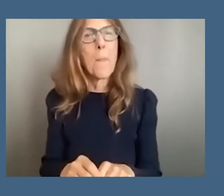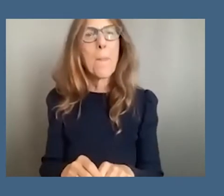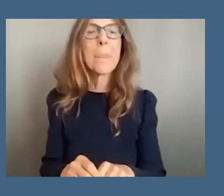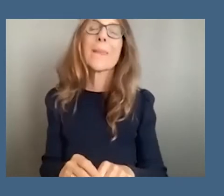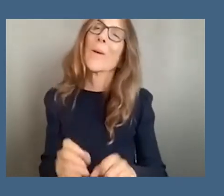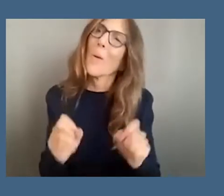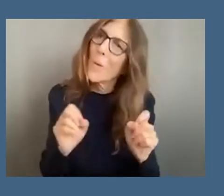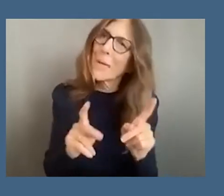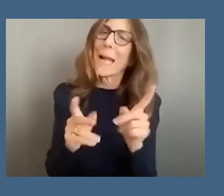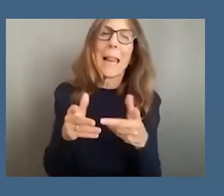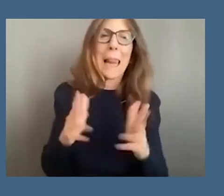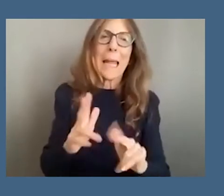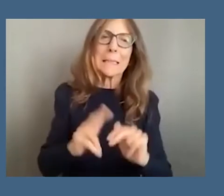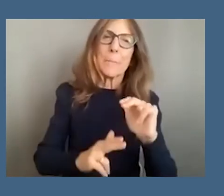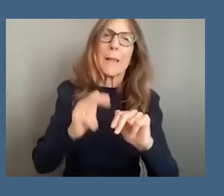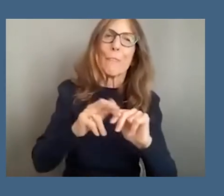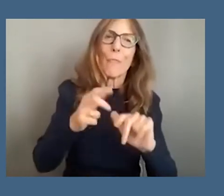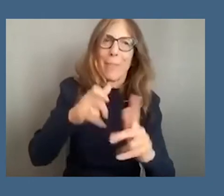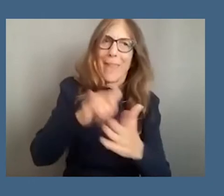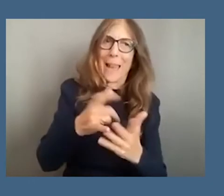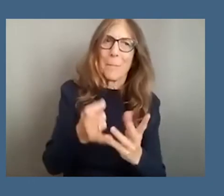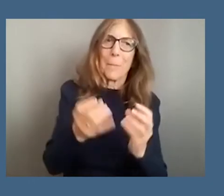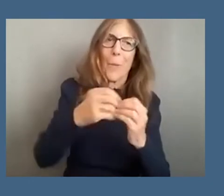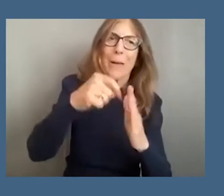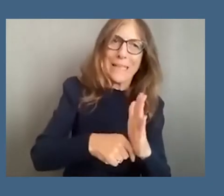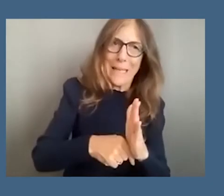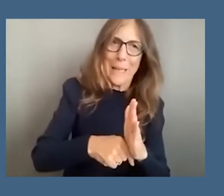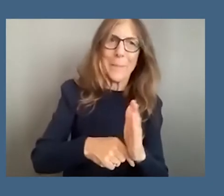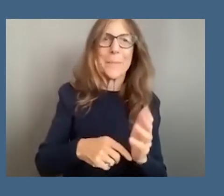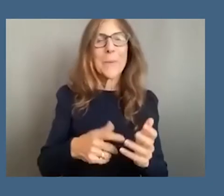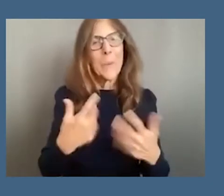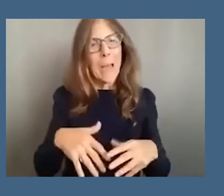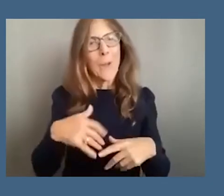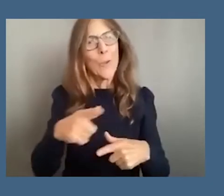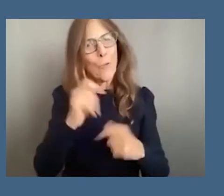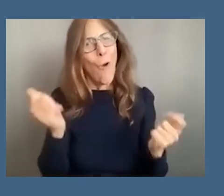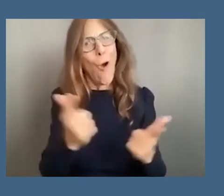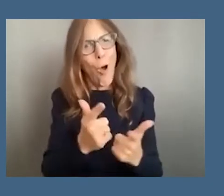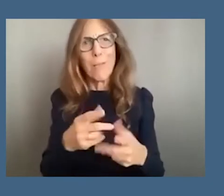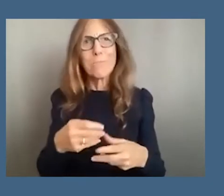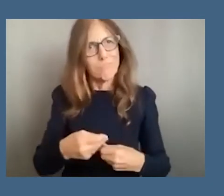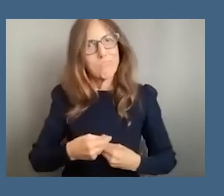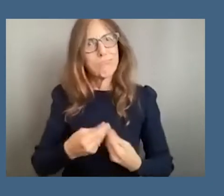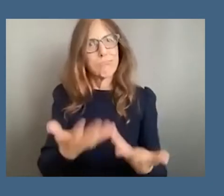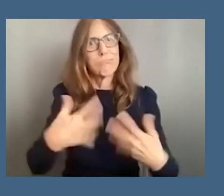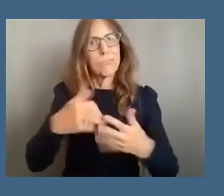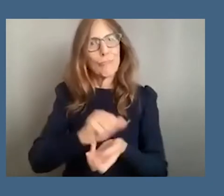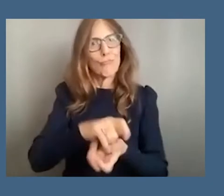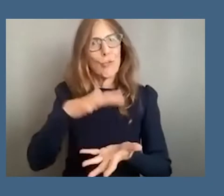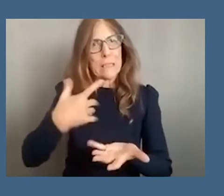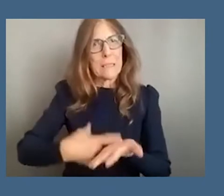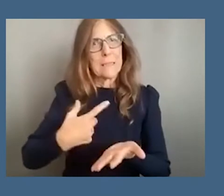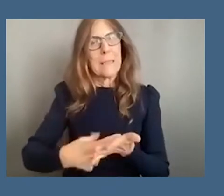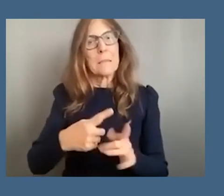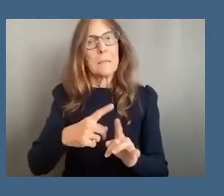from there and go a little bit deeper um if you will given all of the richness that you've all put on the table here and i want to